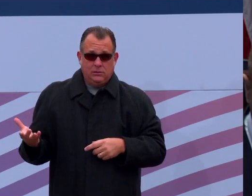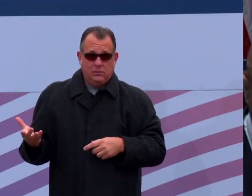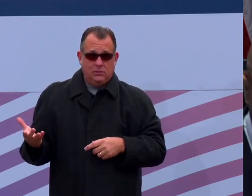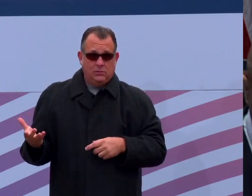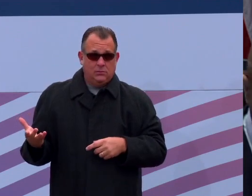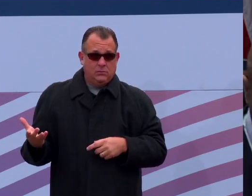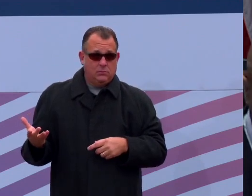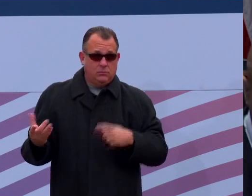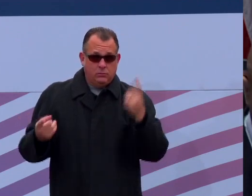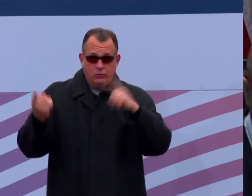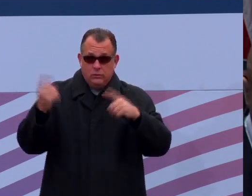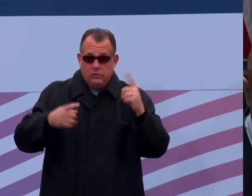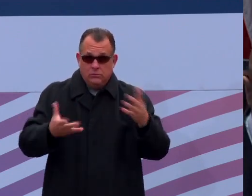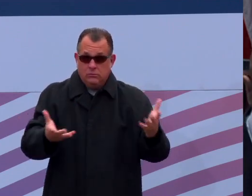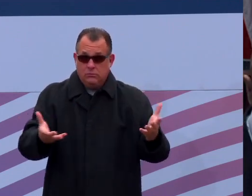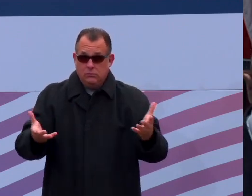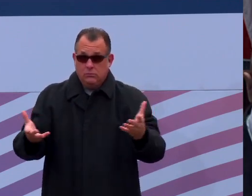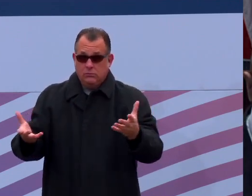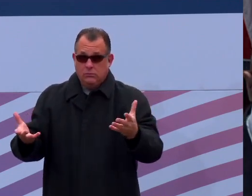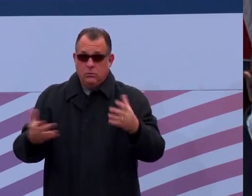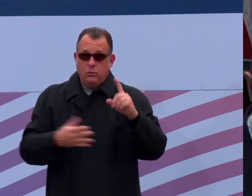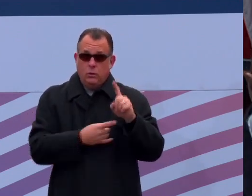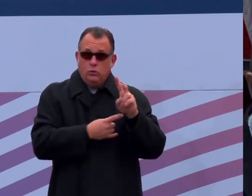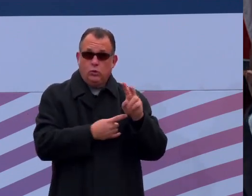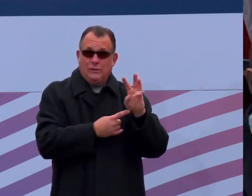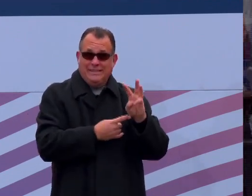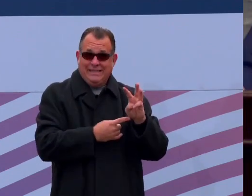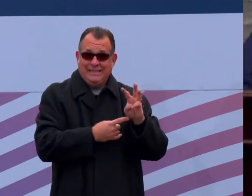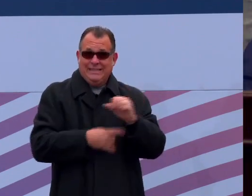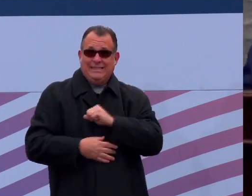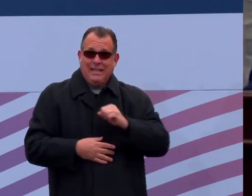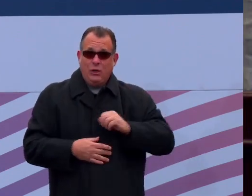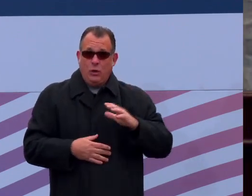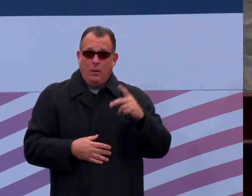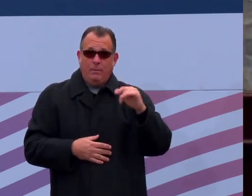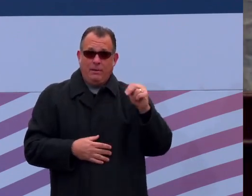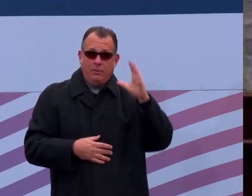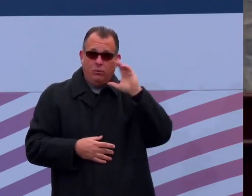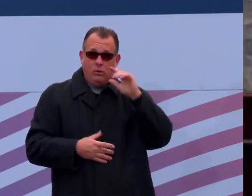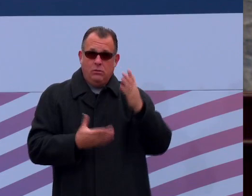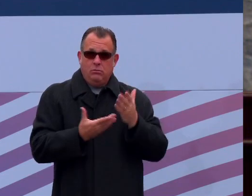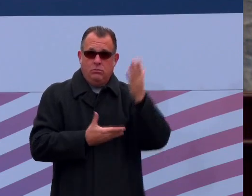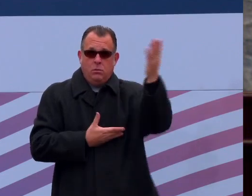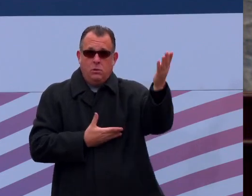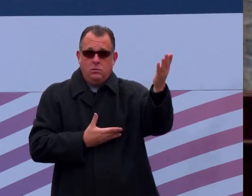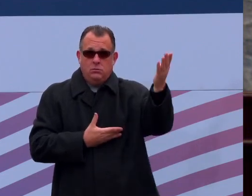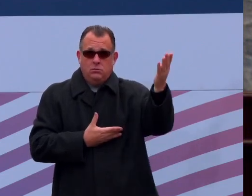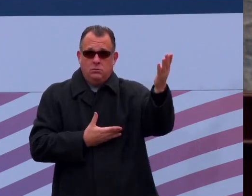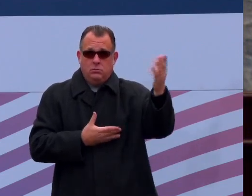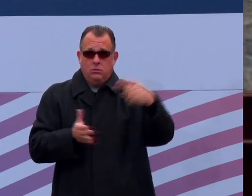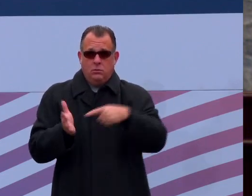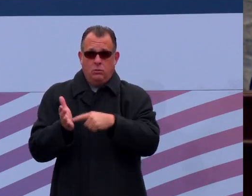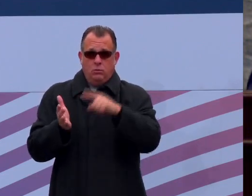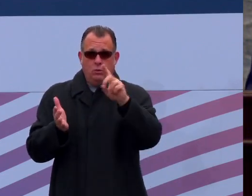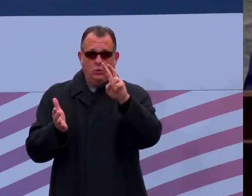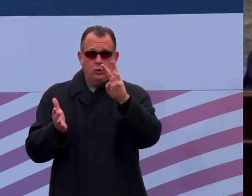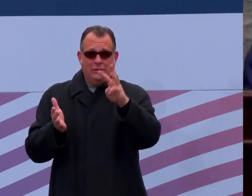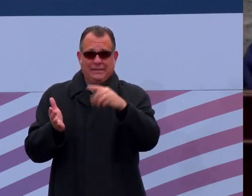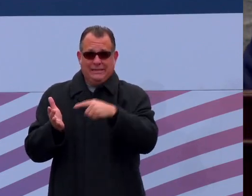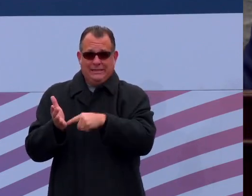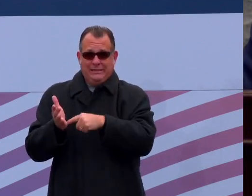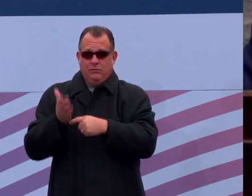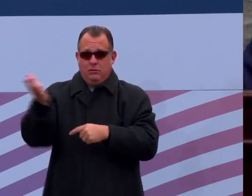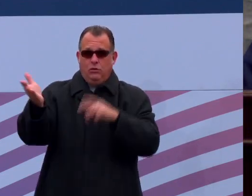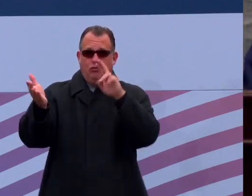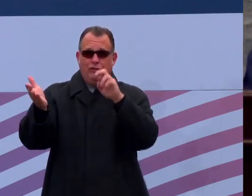Further, on Senate Bill 126, the chair recognizes Senator Pittman. Madam President, I move Senate Bill 126 be re-referred to the Committee